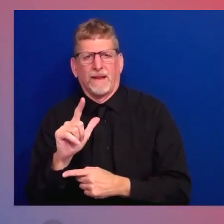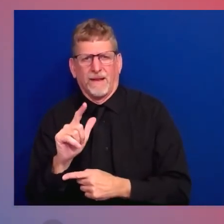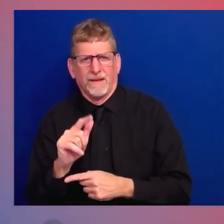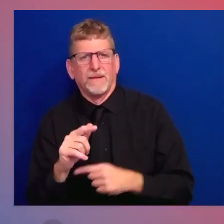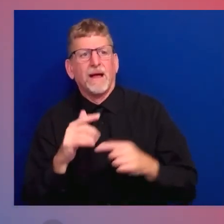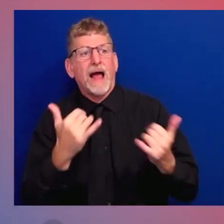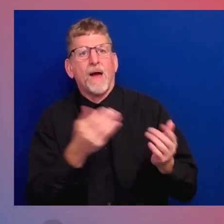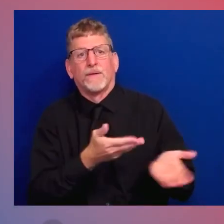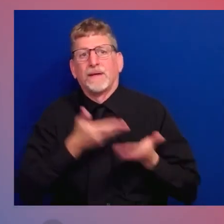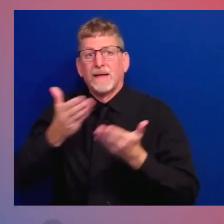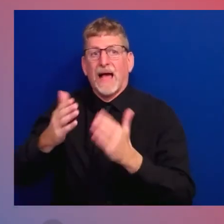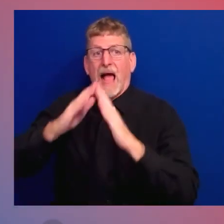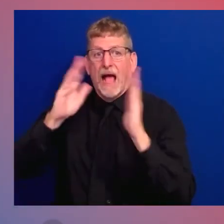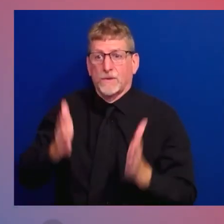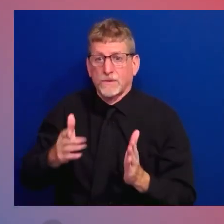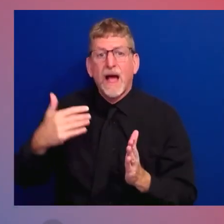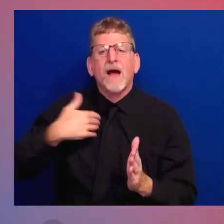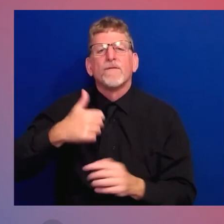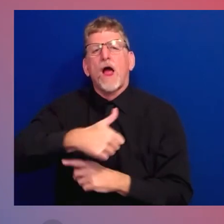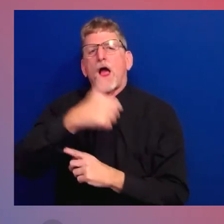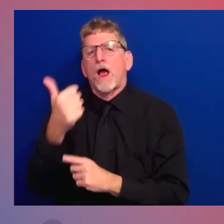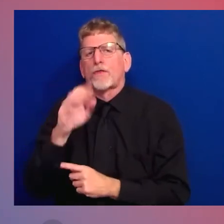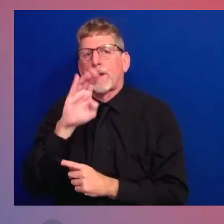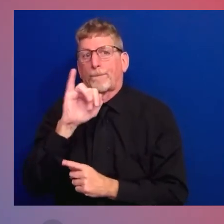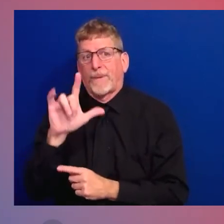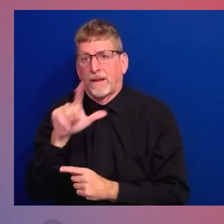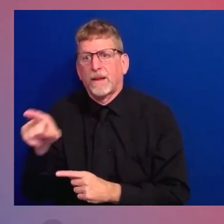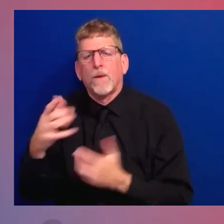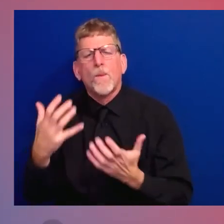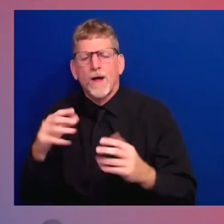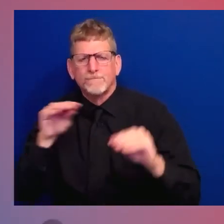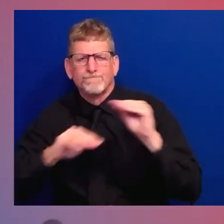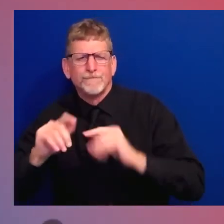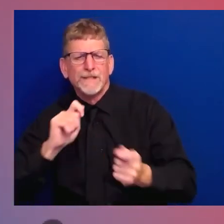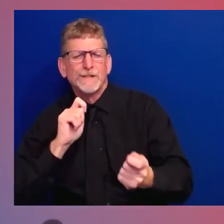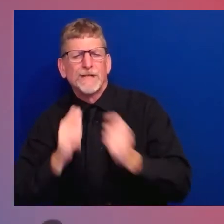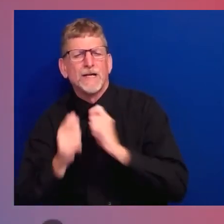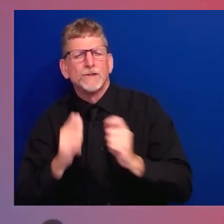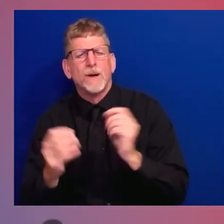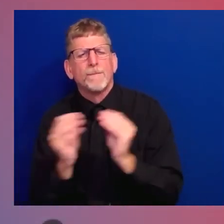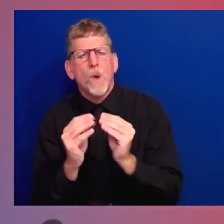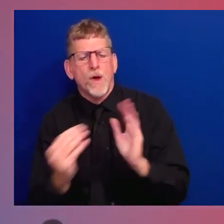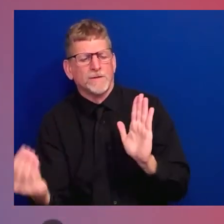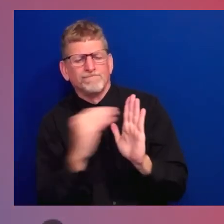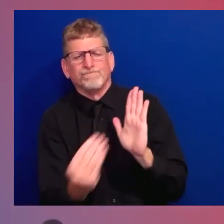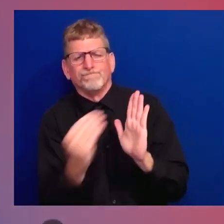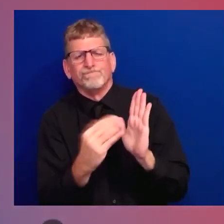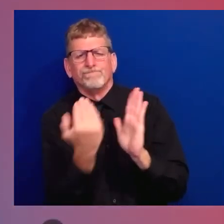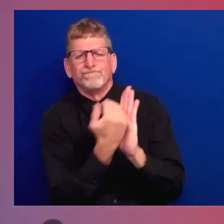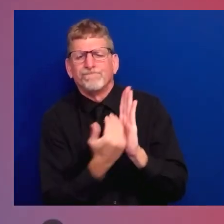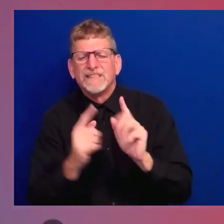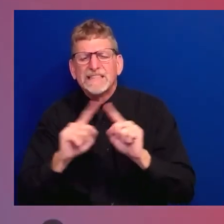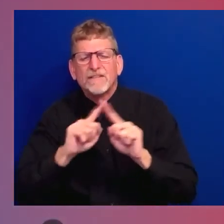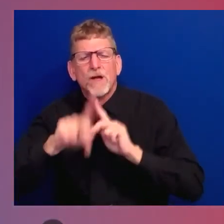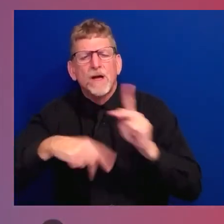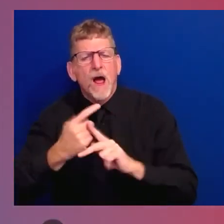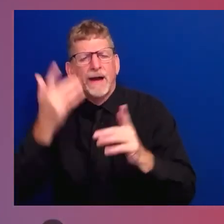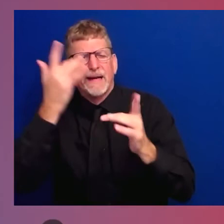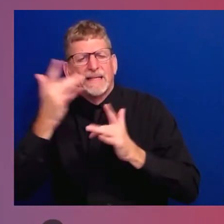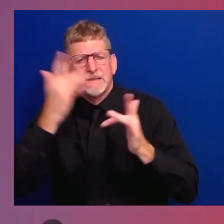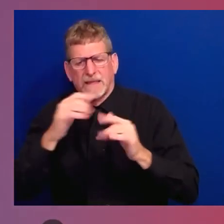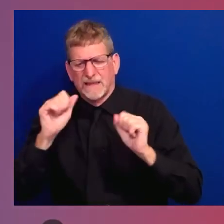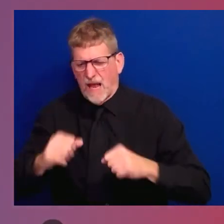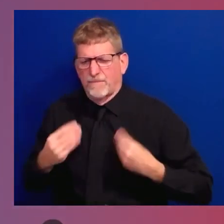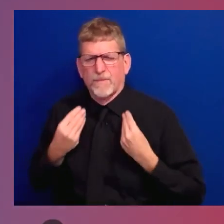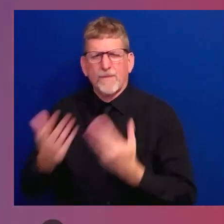reforming the process of determining presumptions, and adding more conditions to the list of presumptive care. Both of these